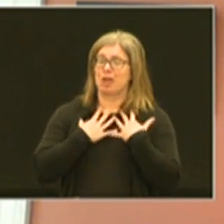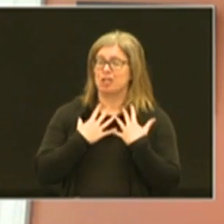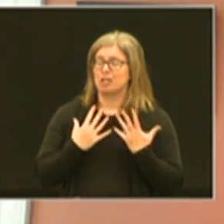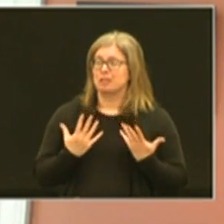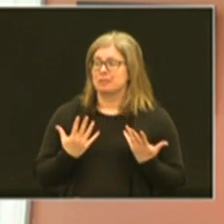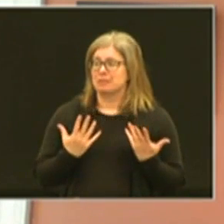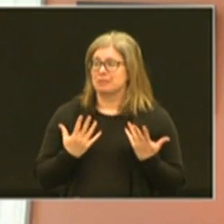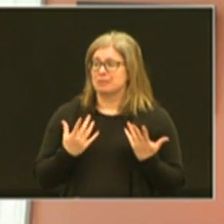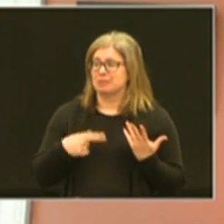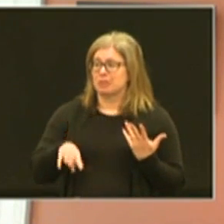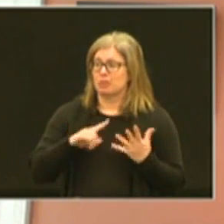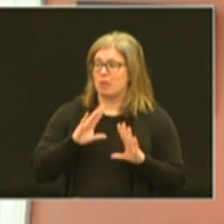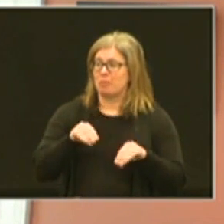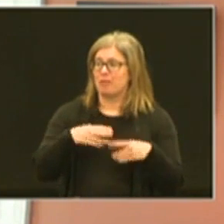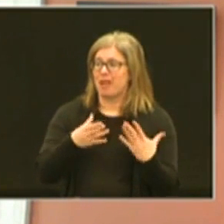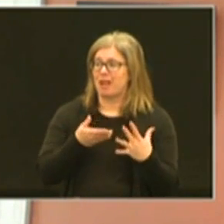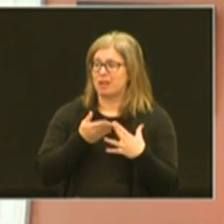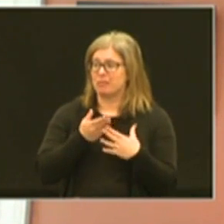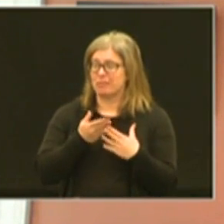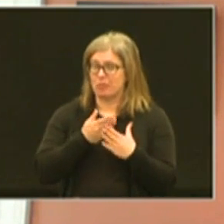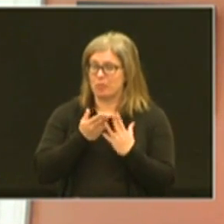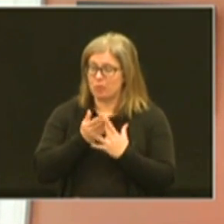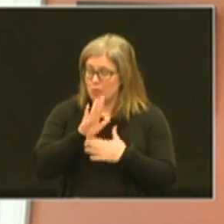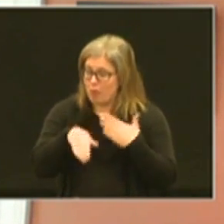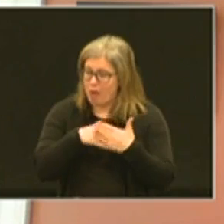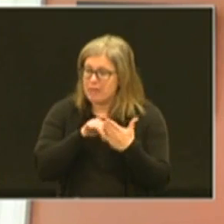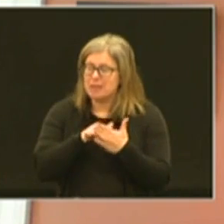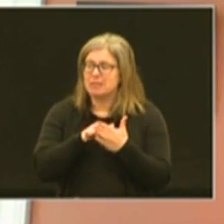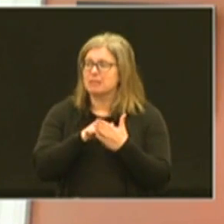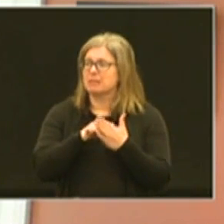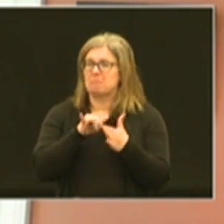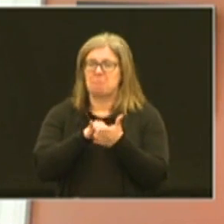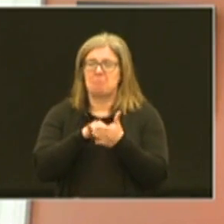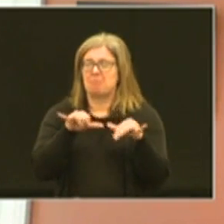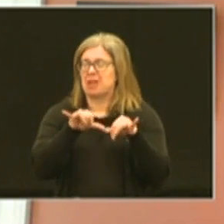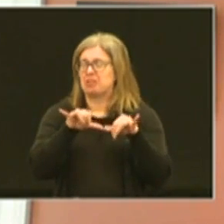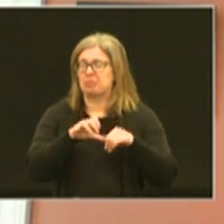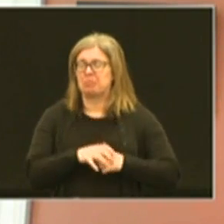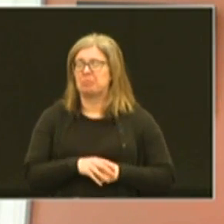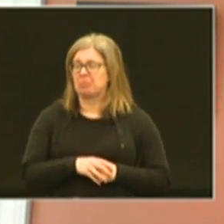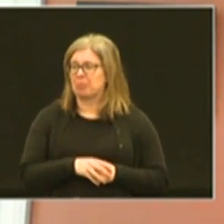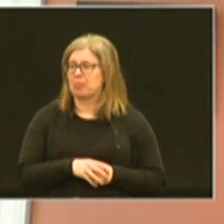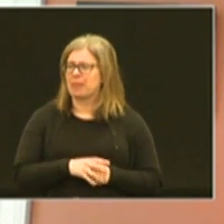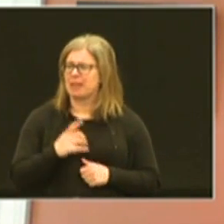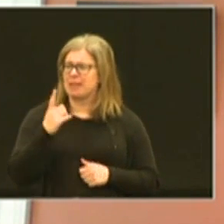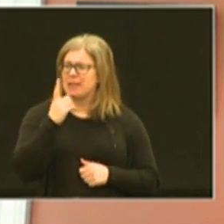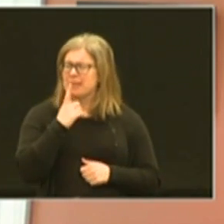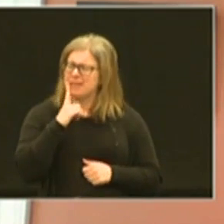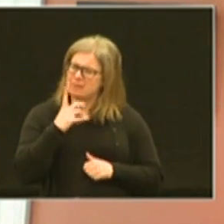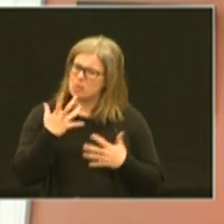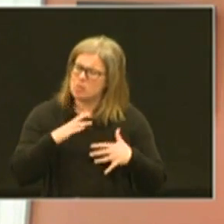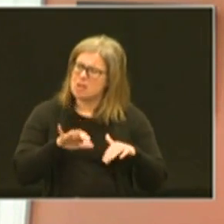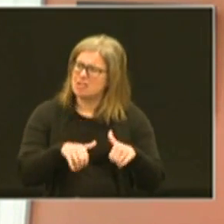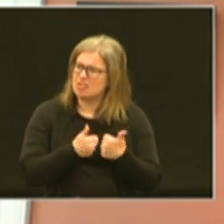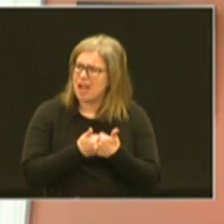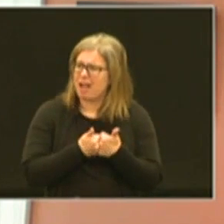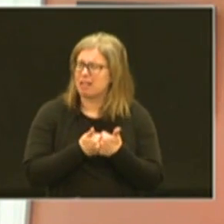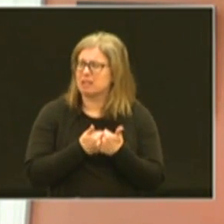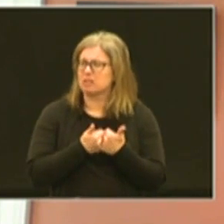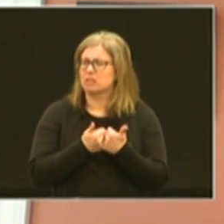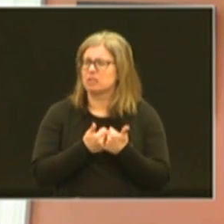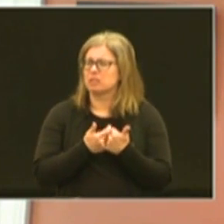that you all provided during all this has just been unmeasurable when you think about the challenge that you